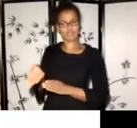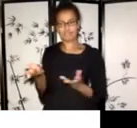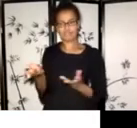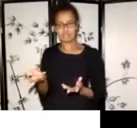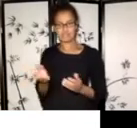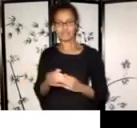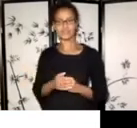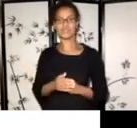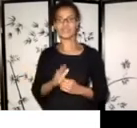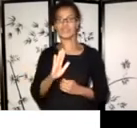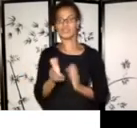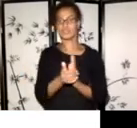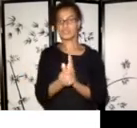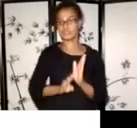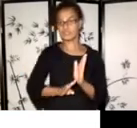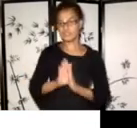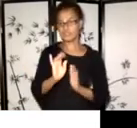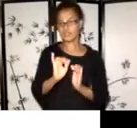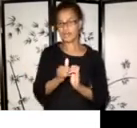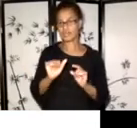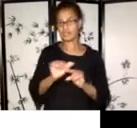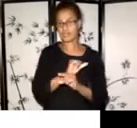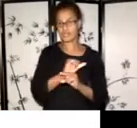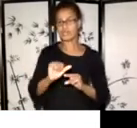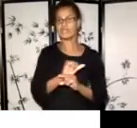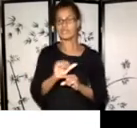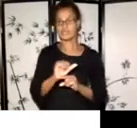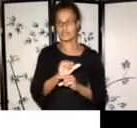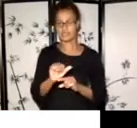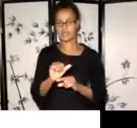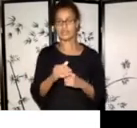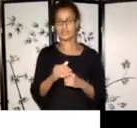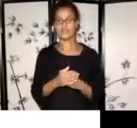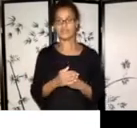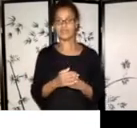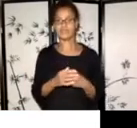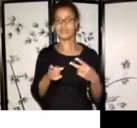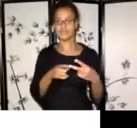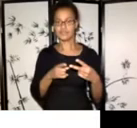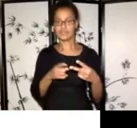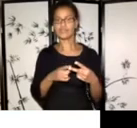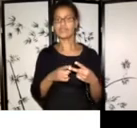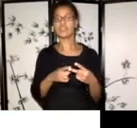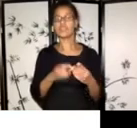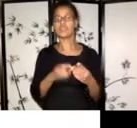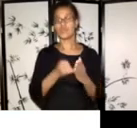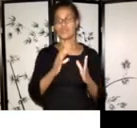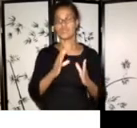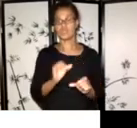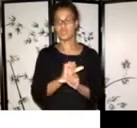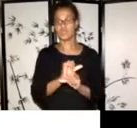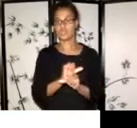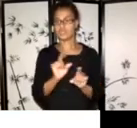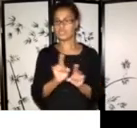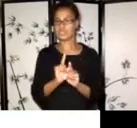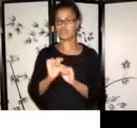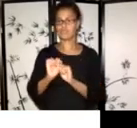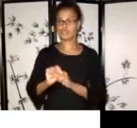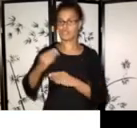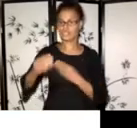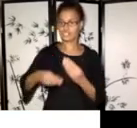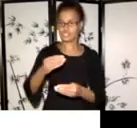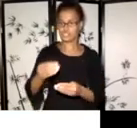or training, is recognized by artists working in the same artistic tradition, has a history of public presentation or